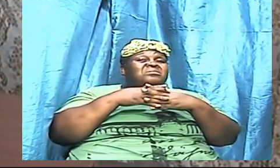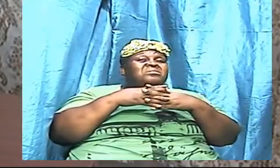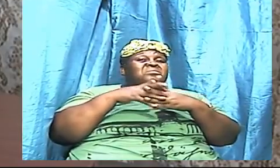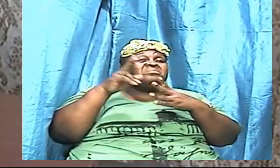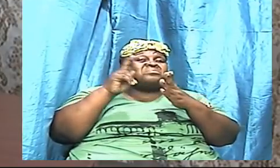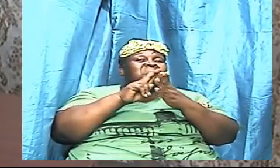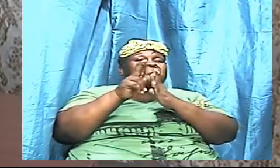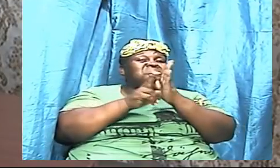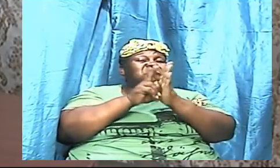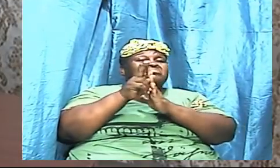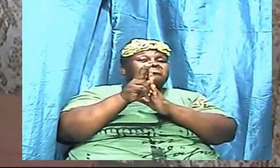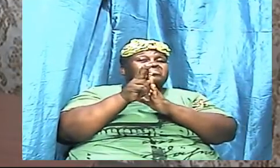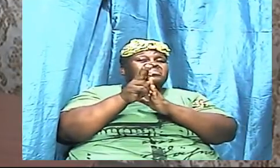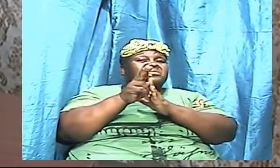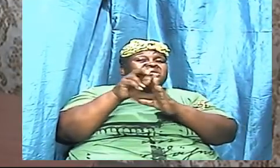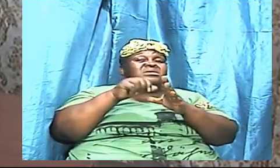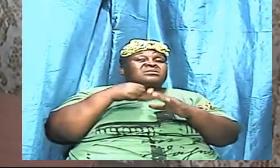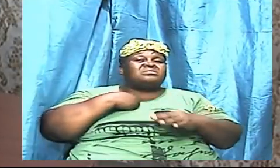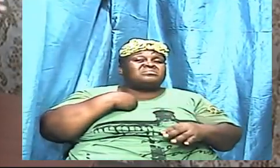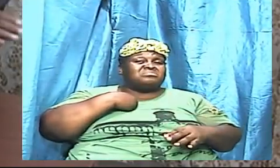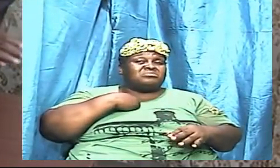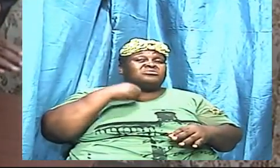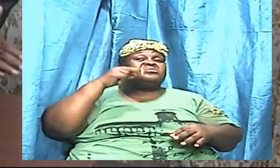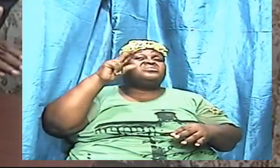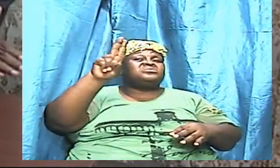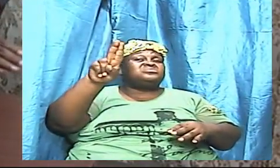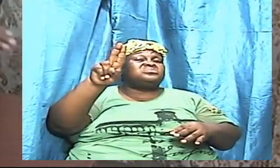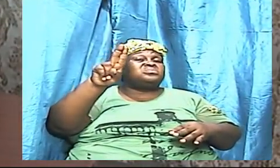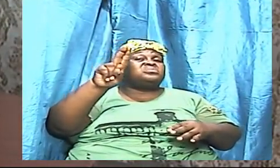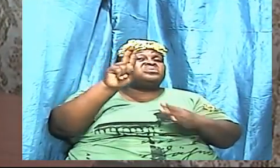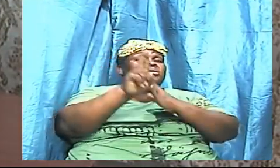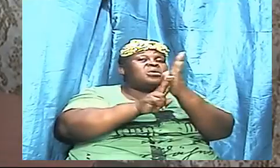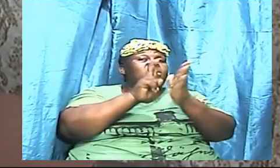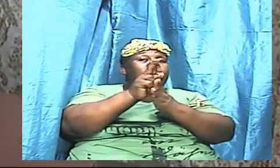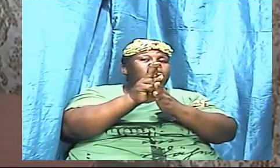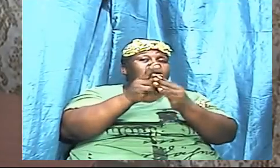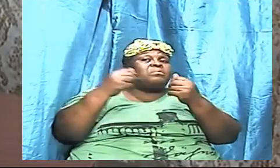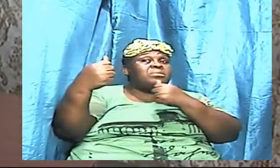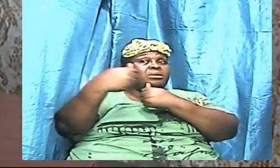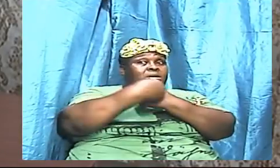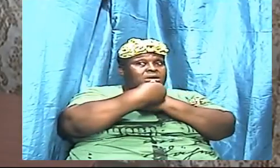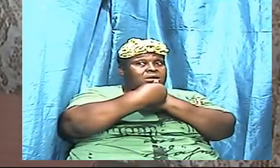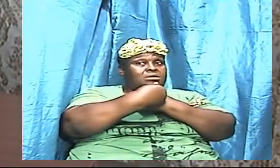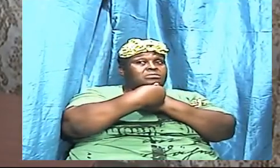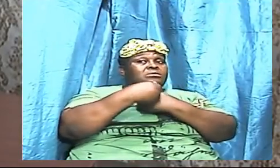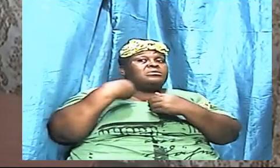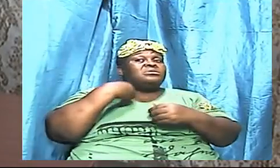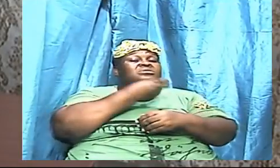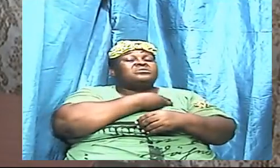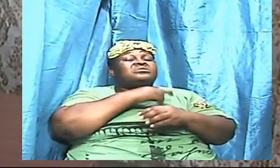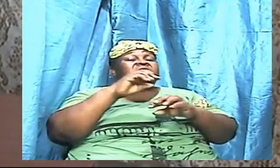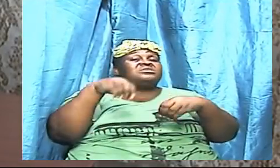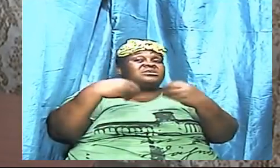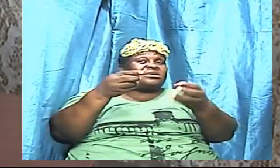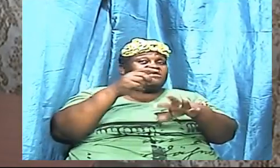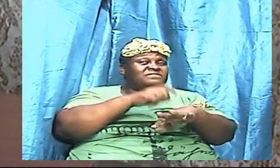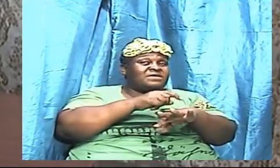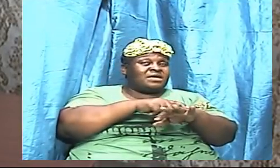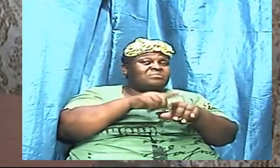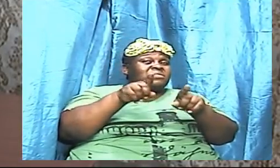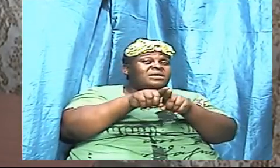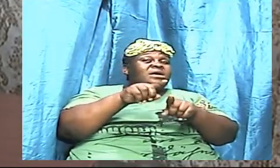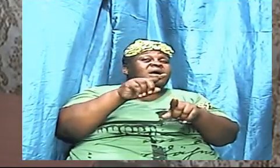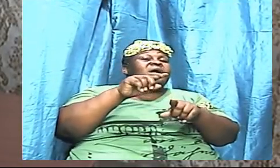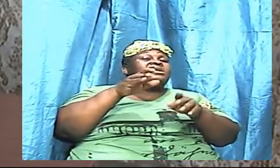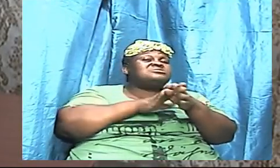of us if you are in Kelowna you will be two hours behind us that is it but we're going to give the time as Jamaican